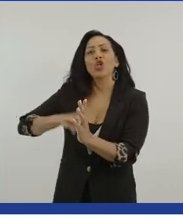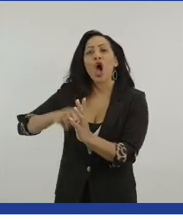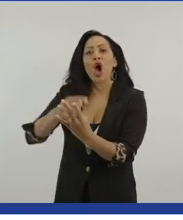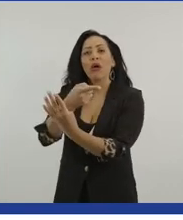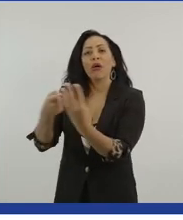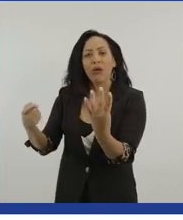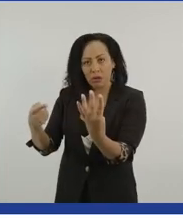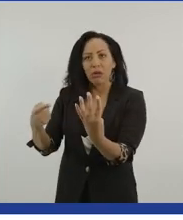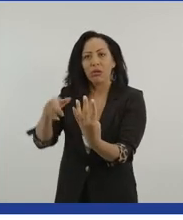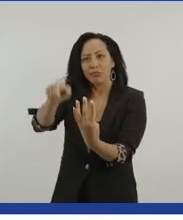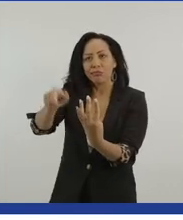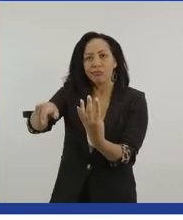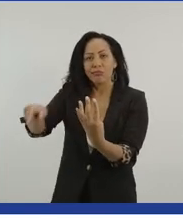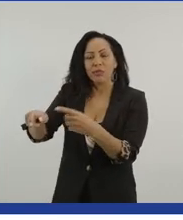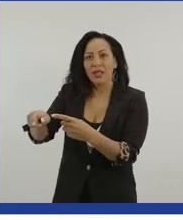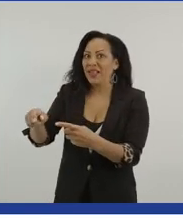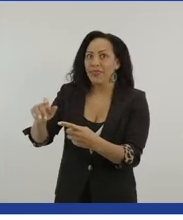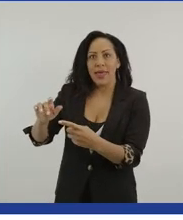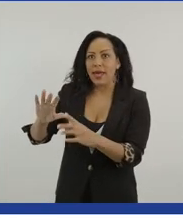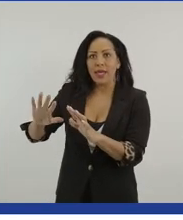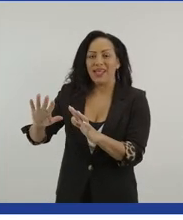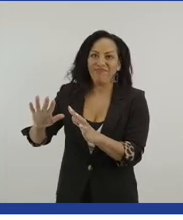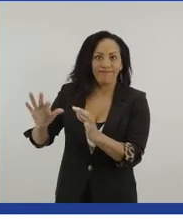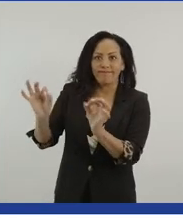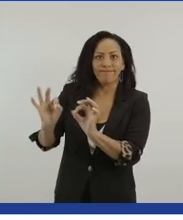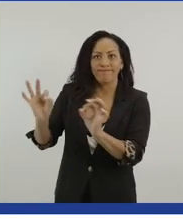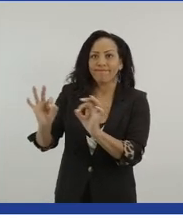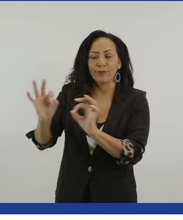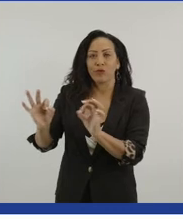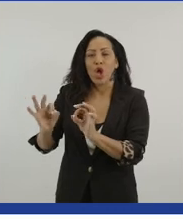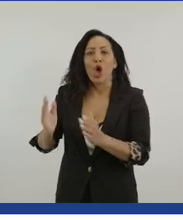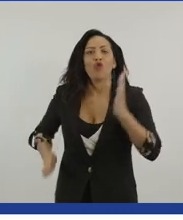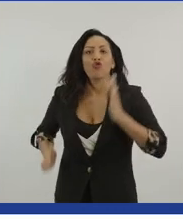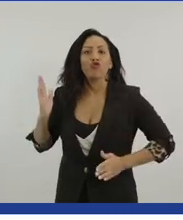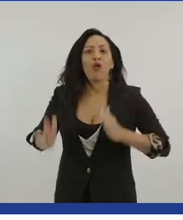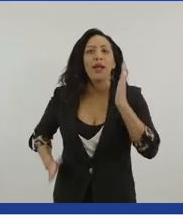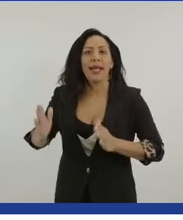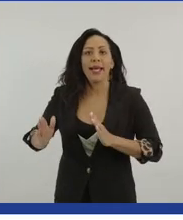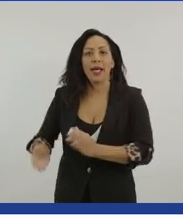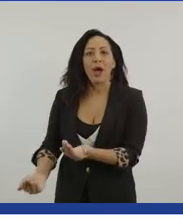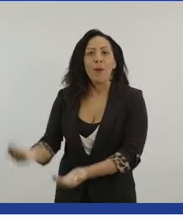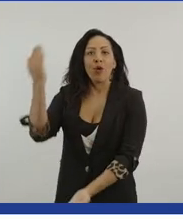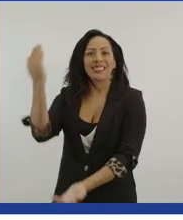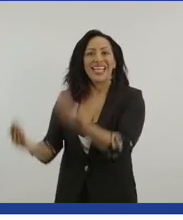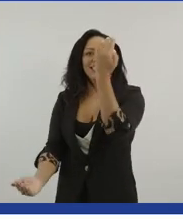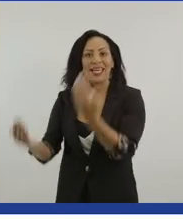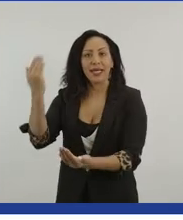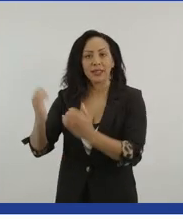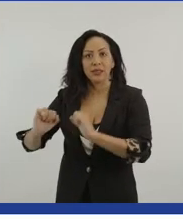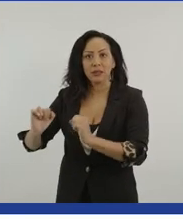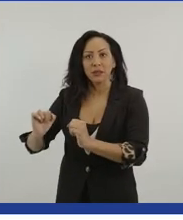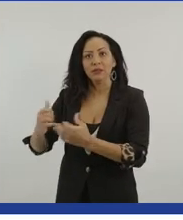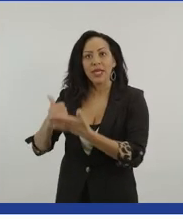prosthetics, uh, that they, they needed to be more active. So we supported them in empowering them to be more active through